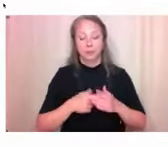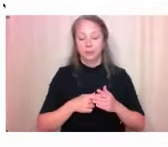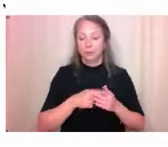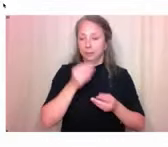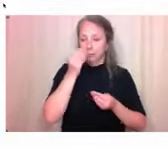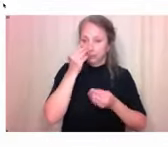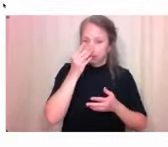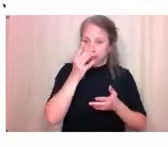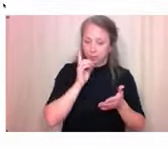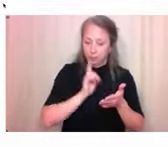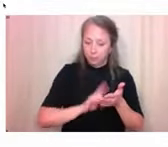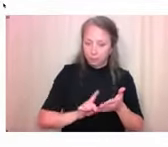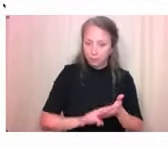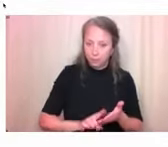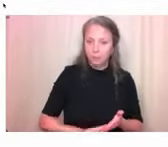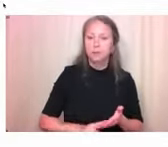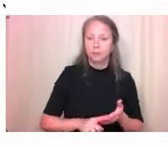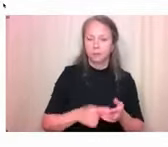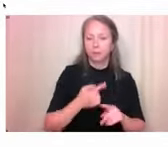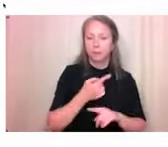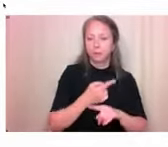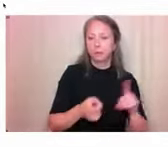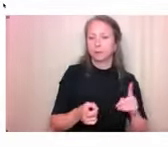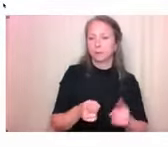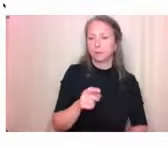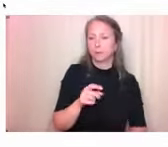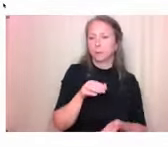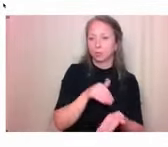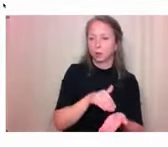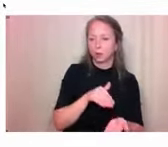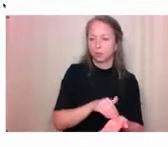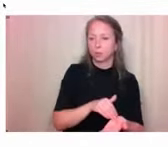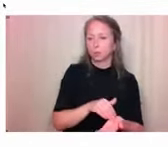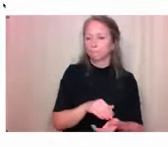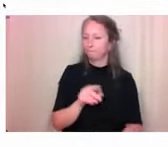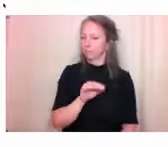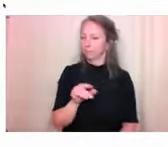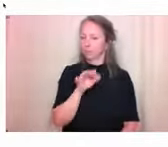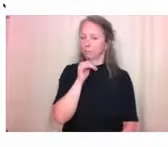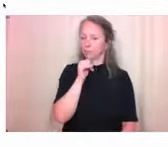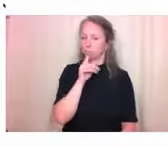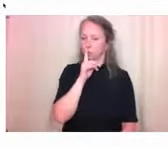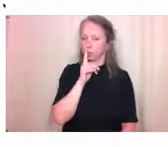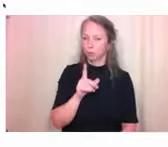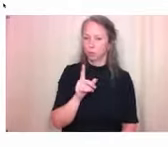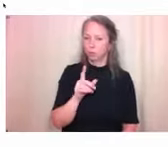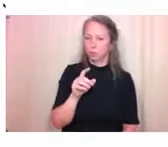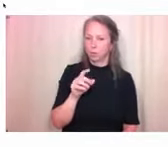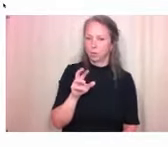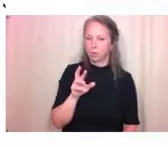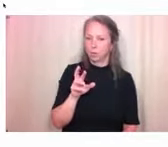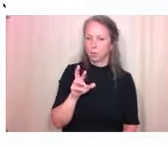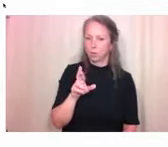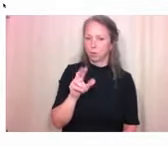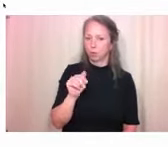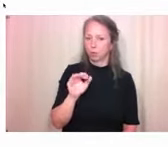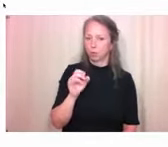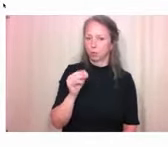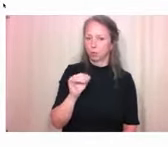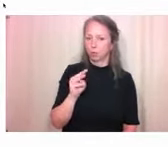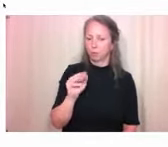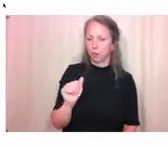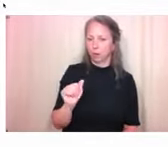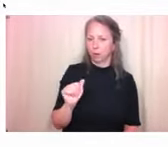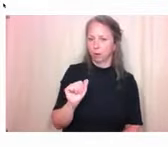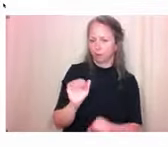Dr. Mikiko Terashima's work and seeing what the Peach Research Unit was doing, because I went to the